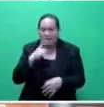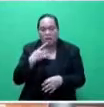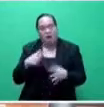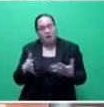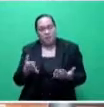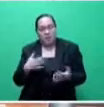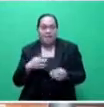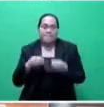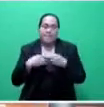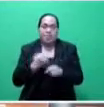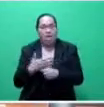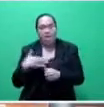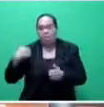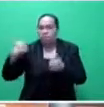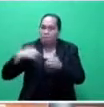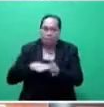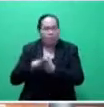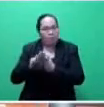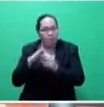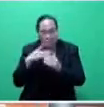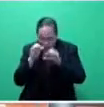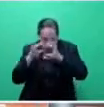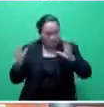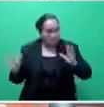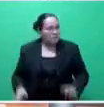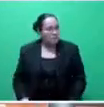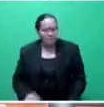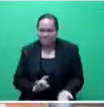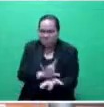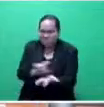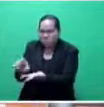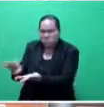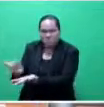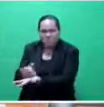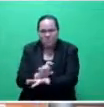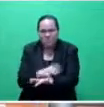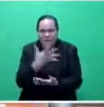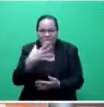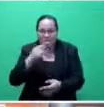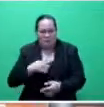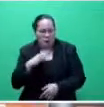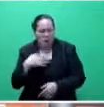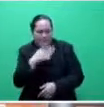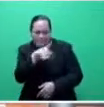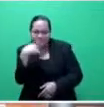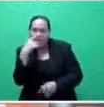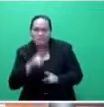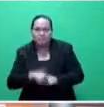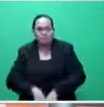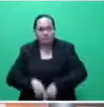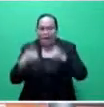going well, and because he wakes up one morning and says, I'm going to fire out 50 of them now, because you know, I don't like the faces or something.